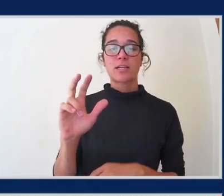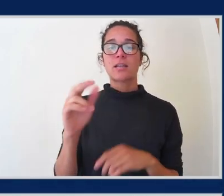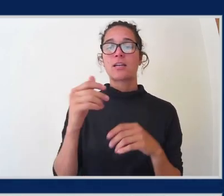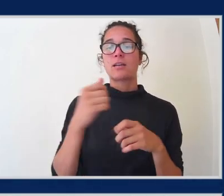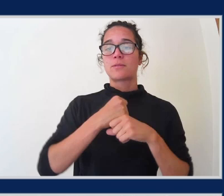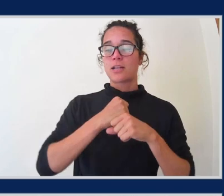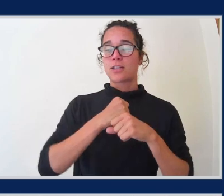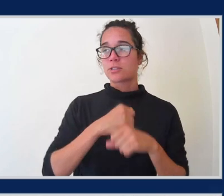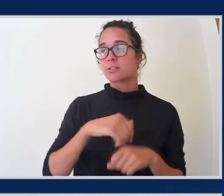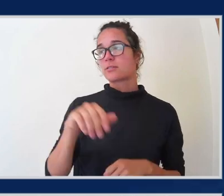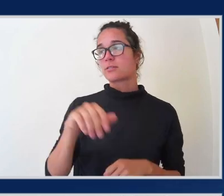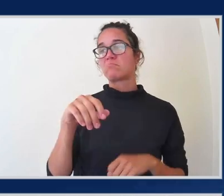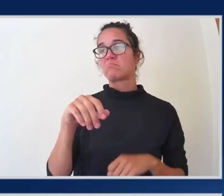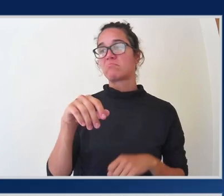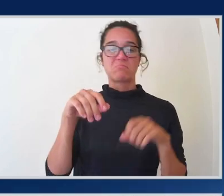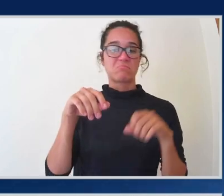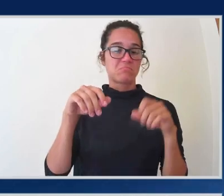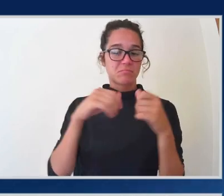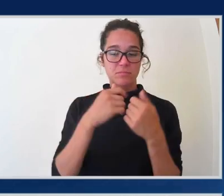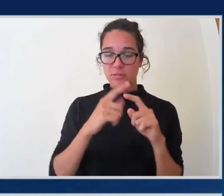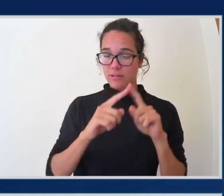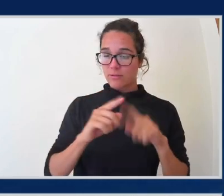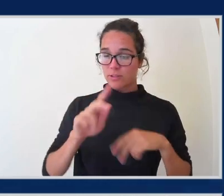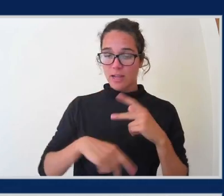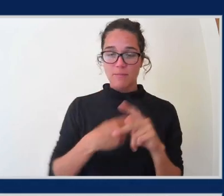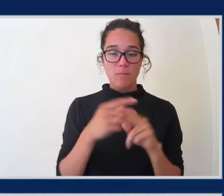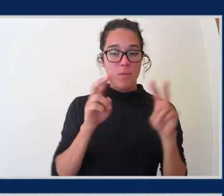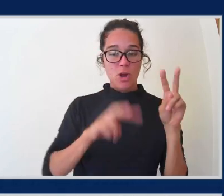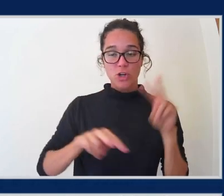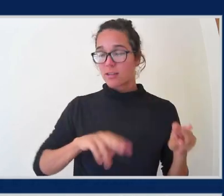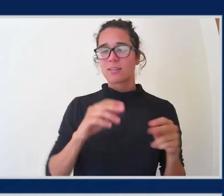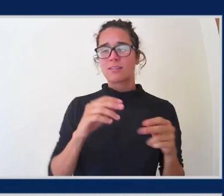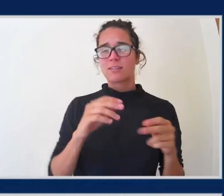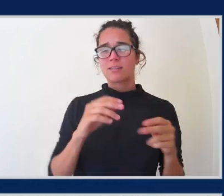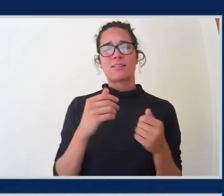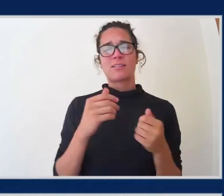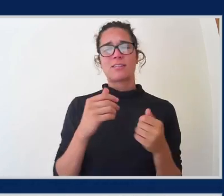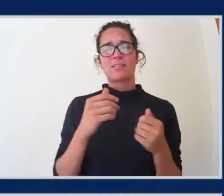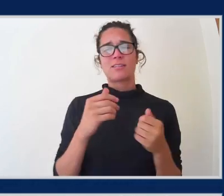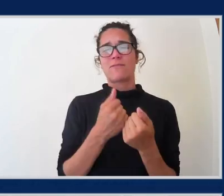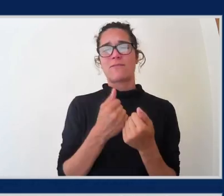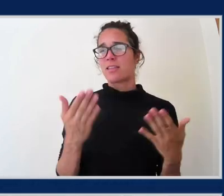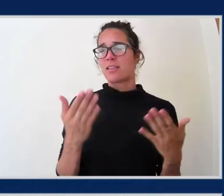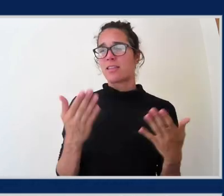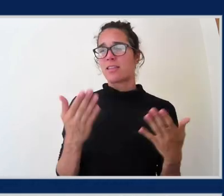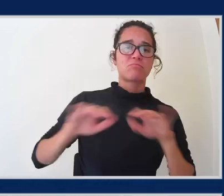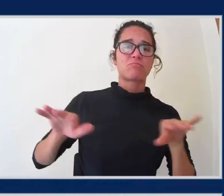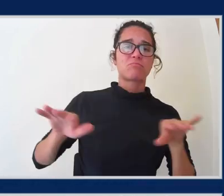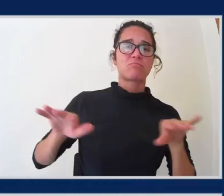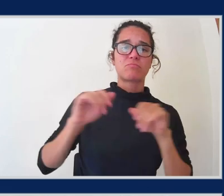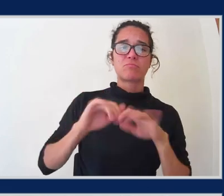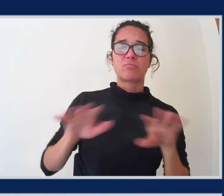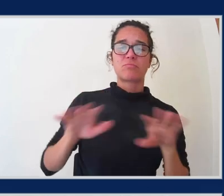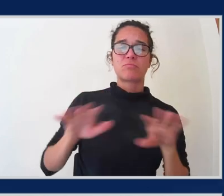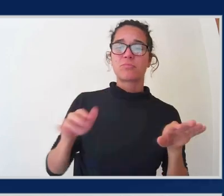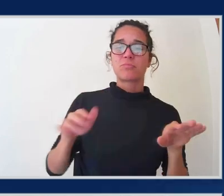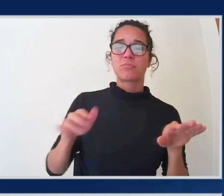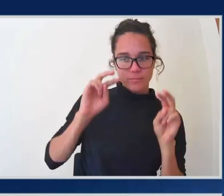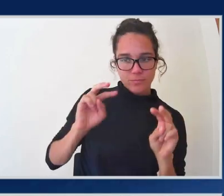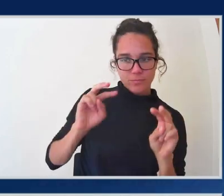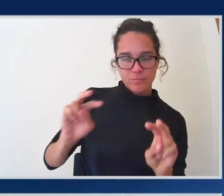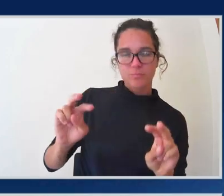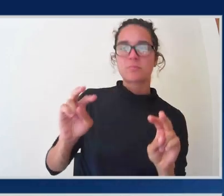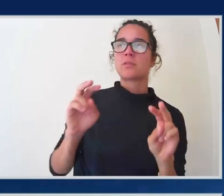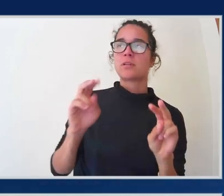and all the other various stuff that they put out. And I'm sure there's also going to be some awesome information coming from that group. Should be. But